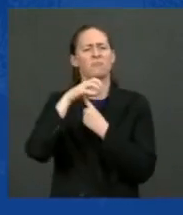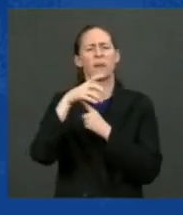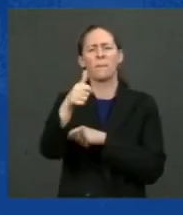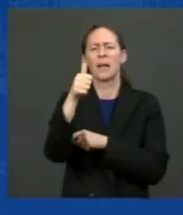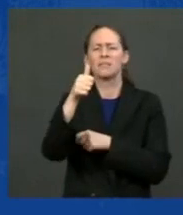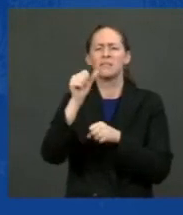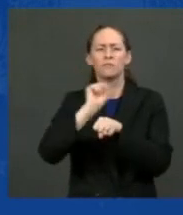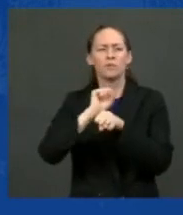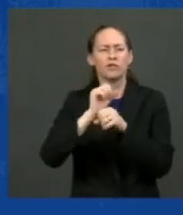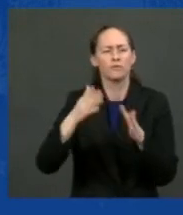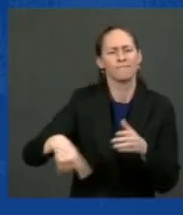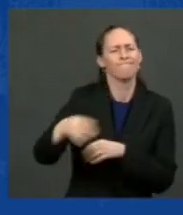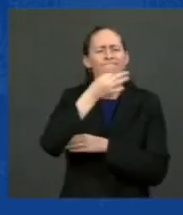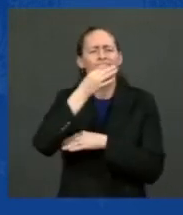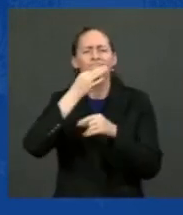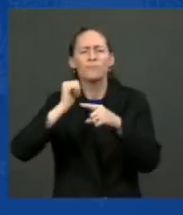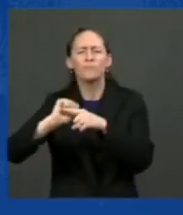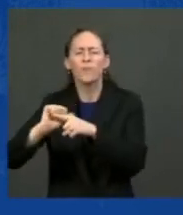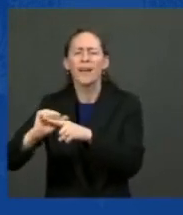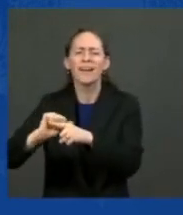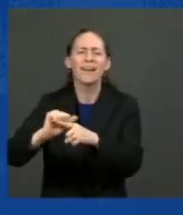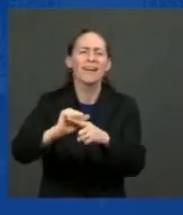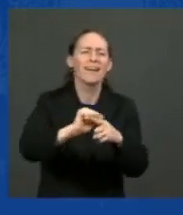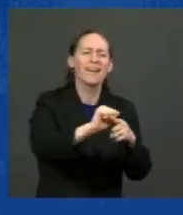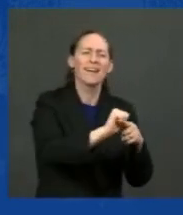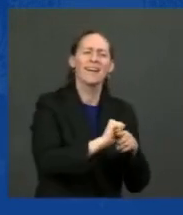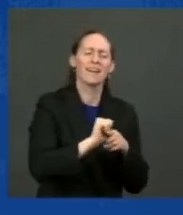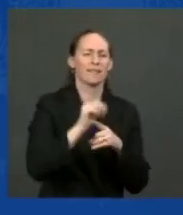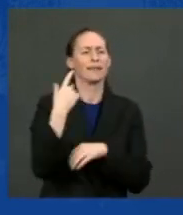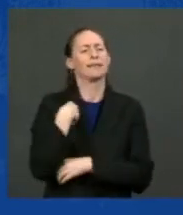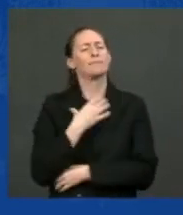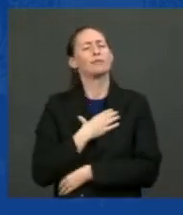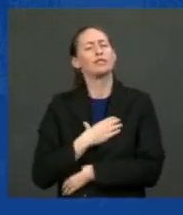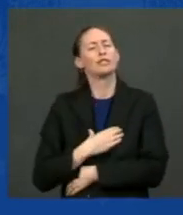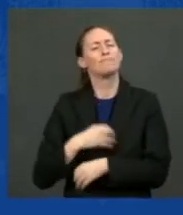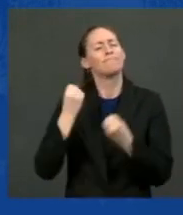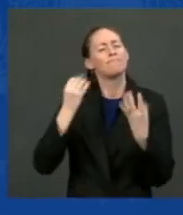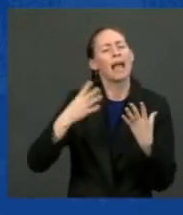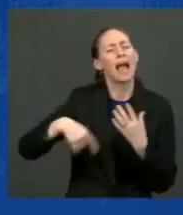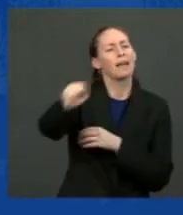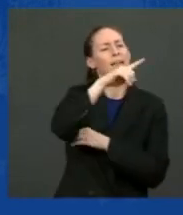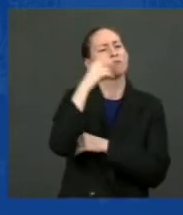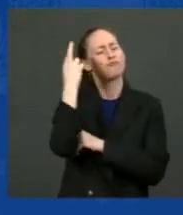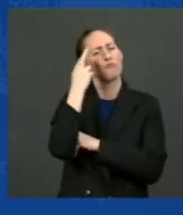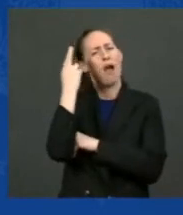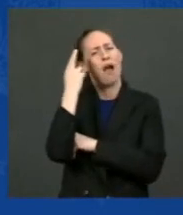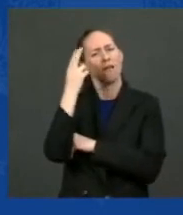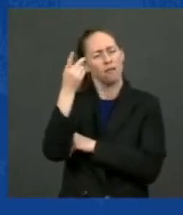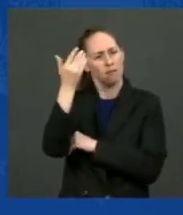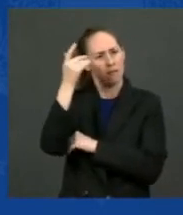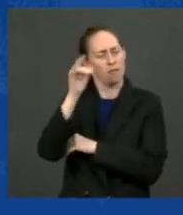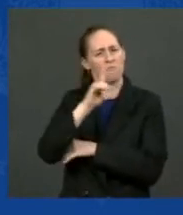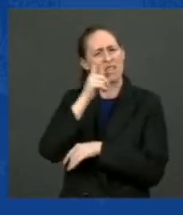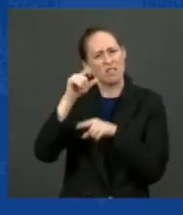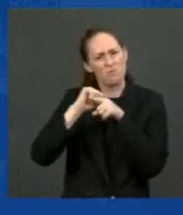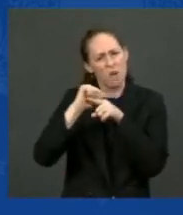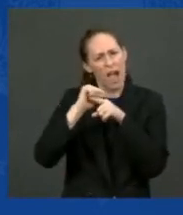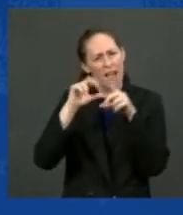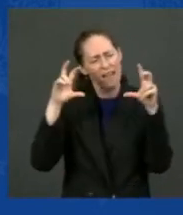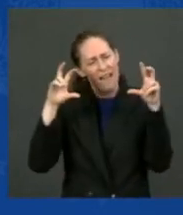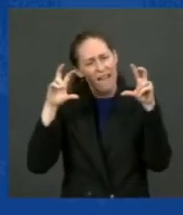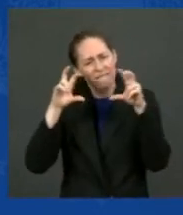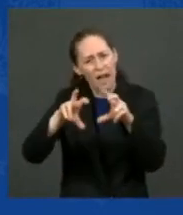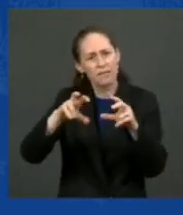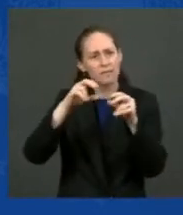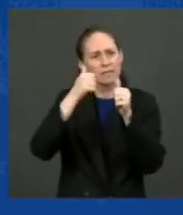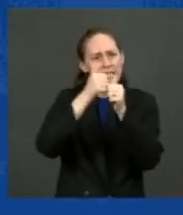I wish American people understood how much serious, serious training goes into being a union